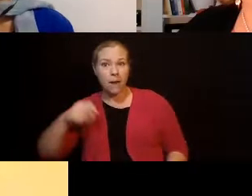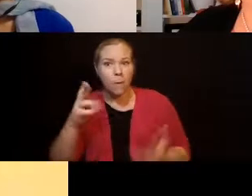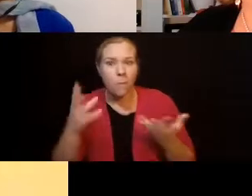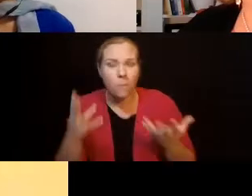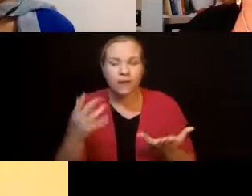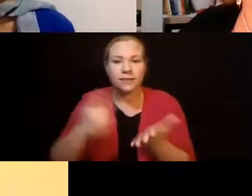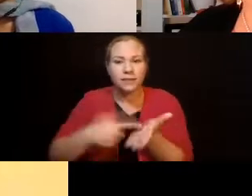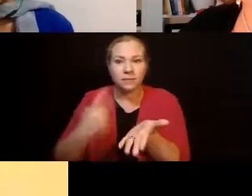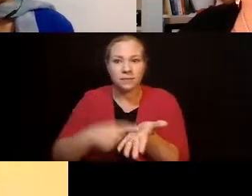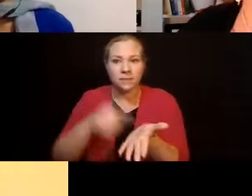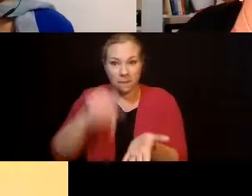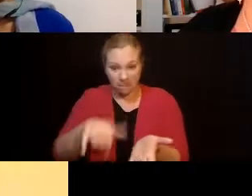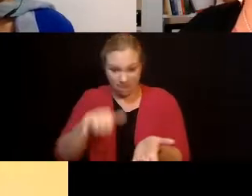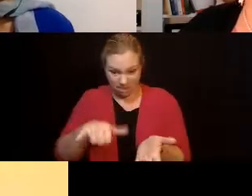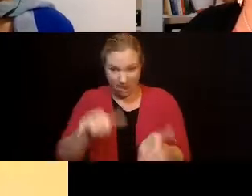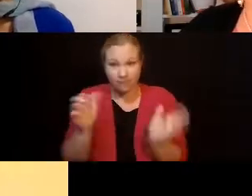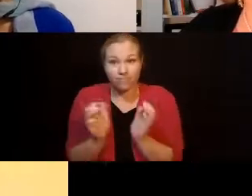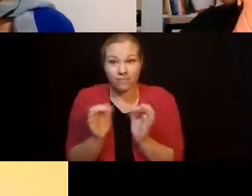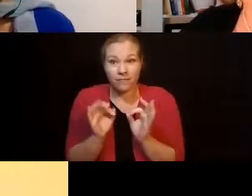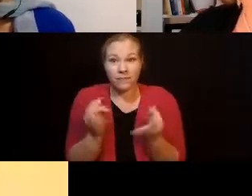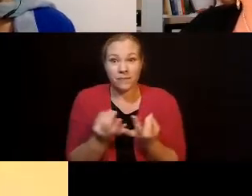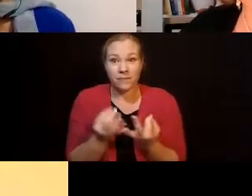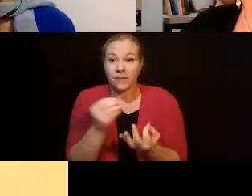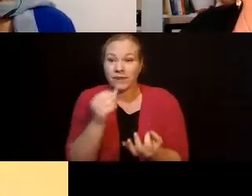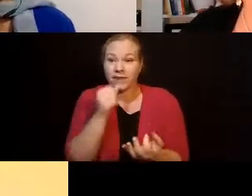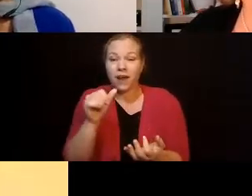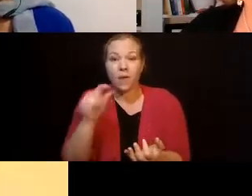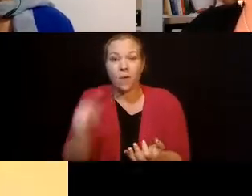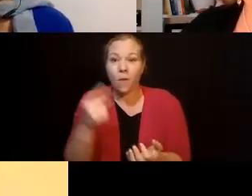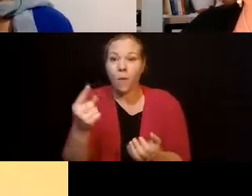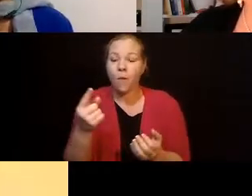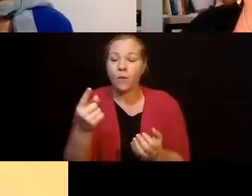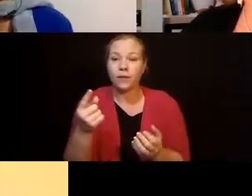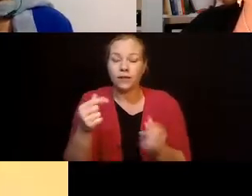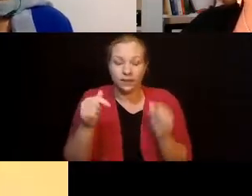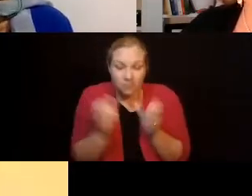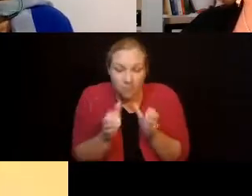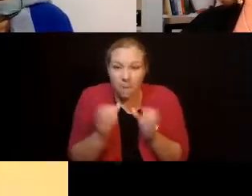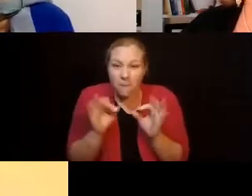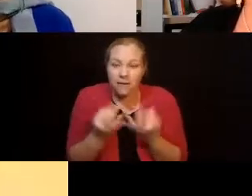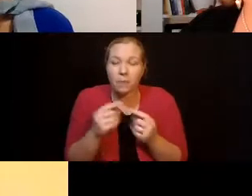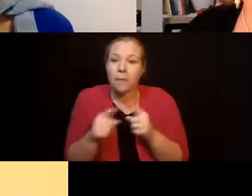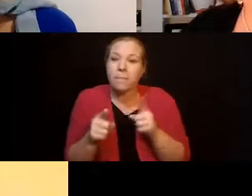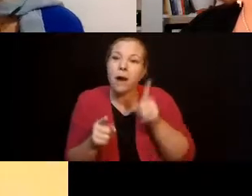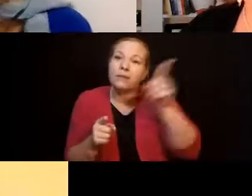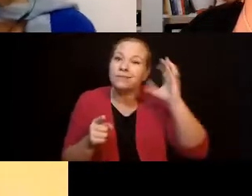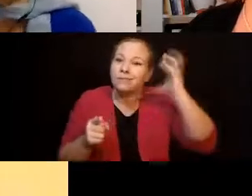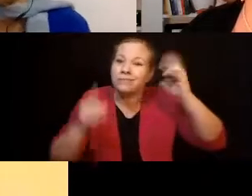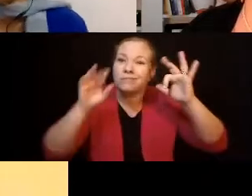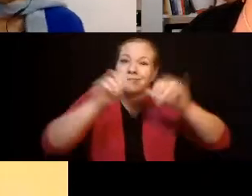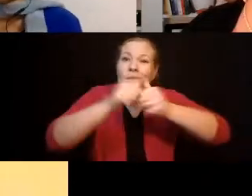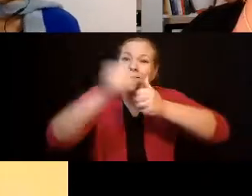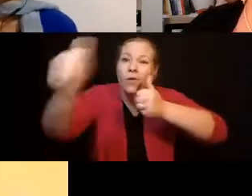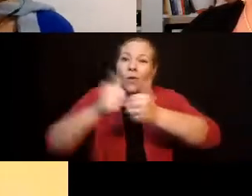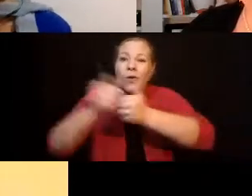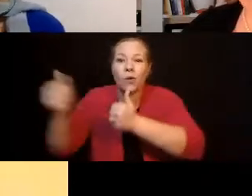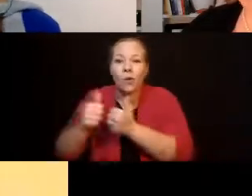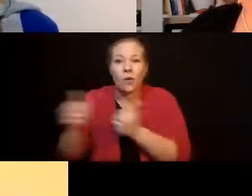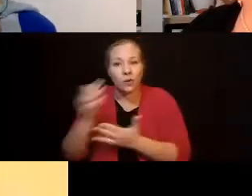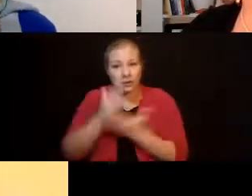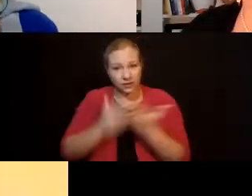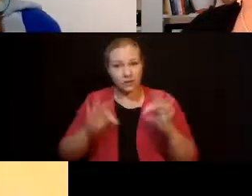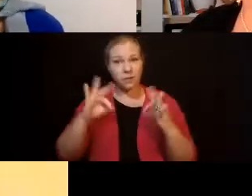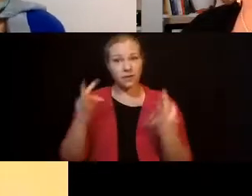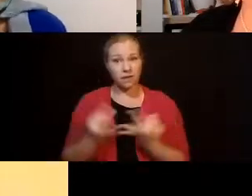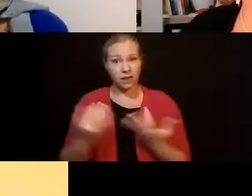So I'm sorry to talk so much about my boys, but that's the experience lens in which we're taking